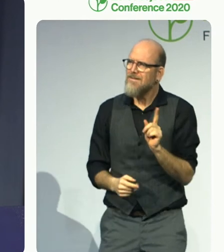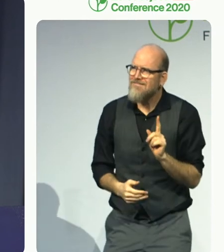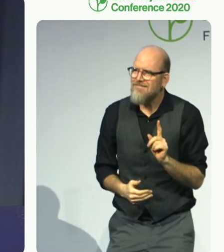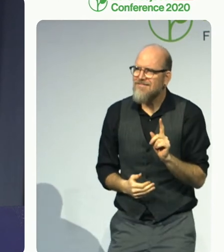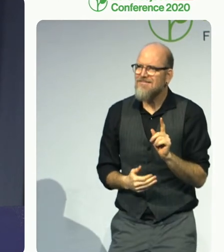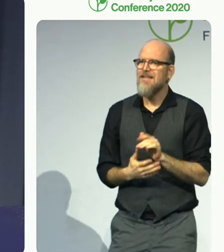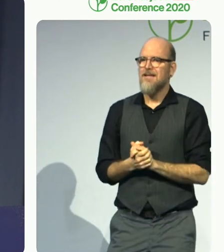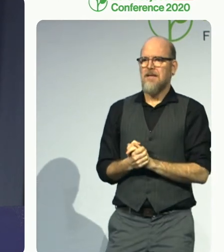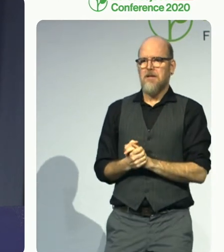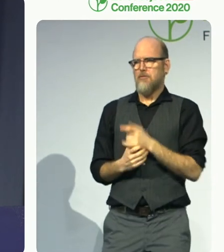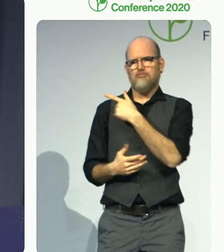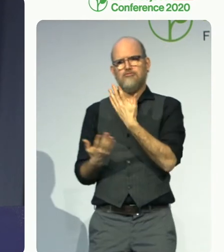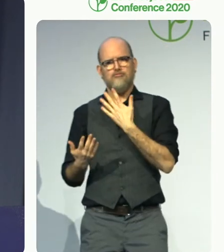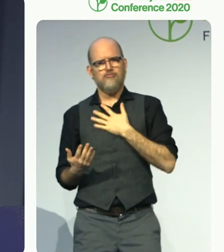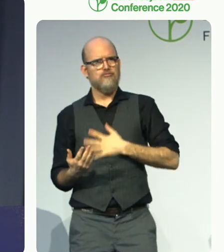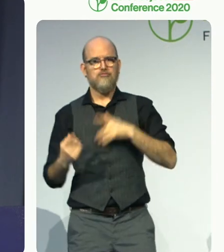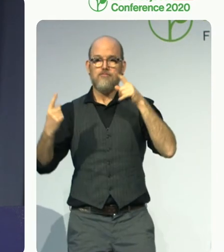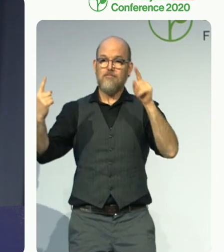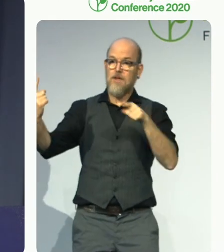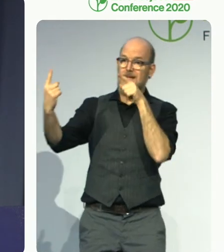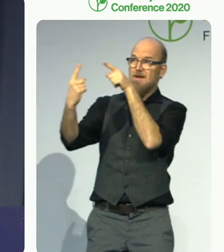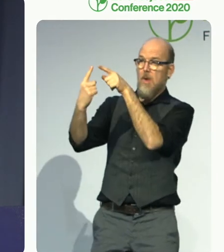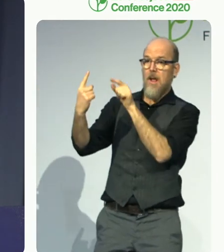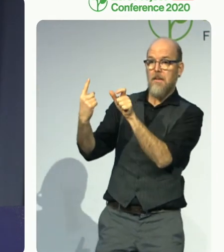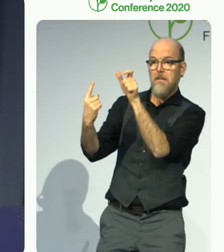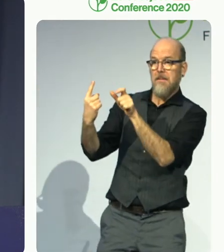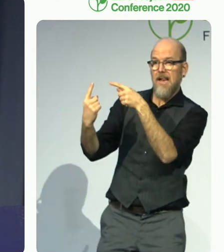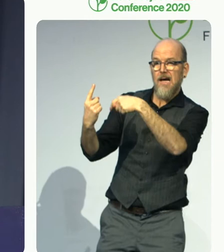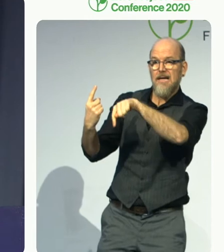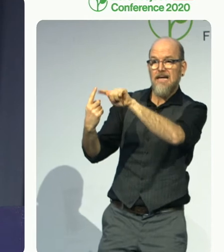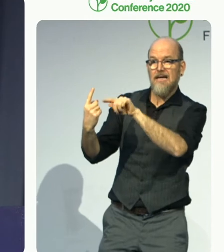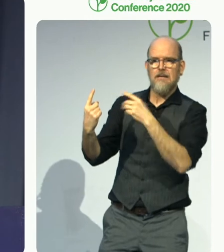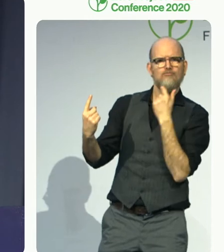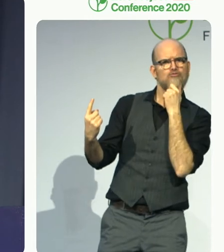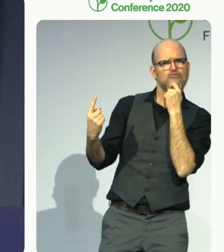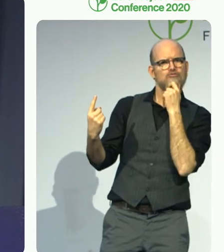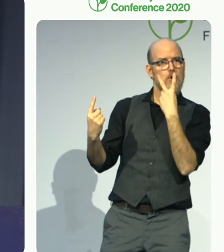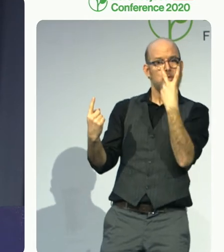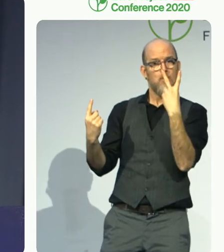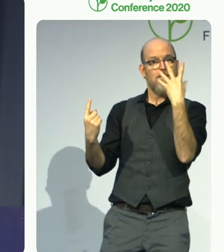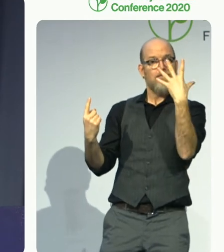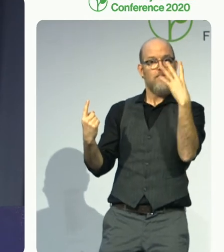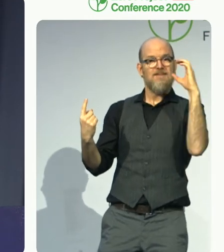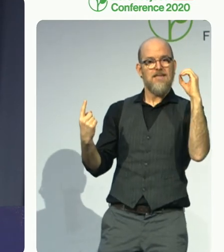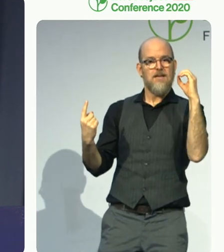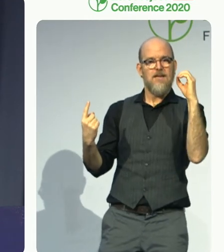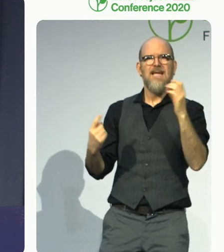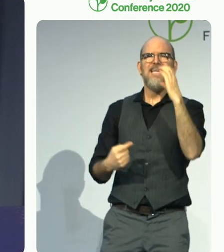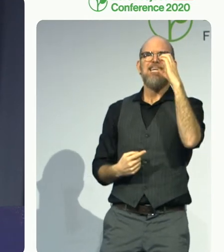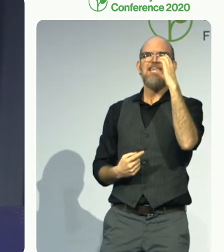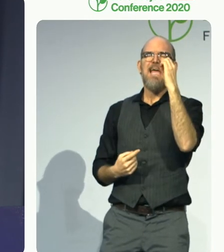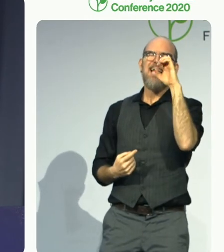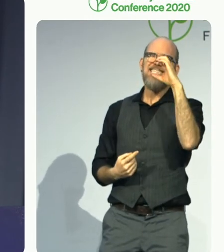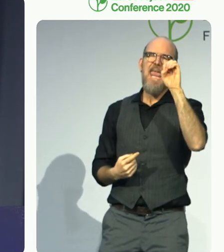target, more than 250 CEOs from all over the world, but not from tiny